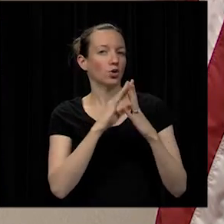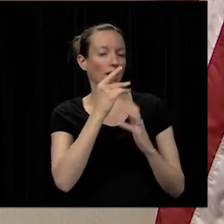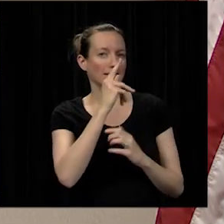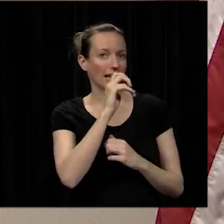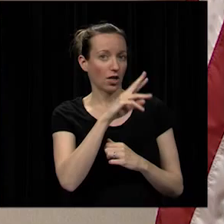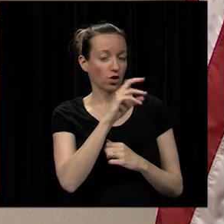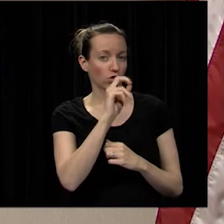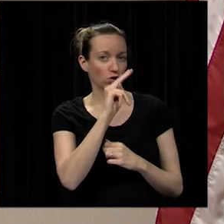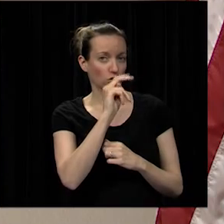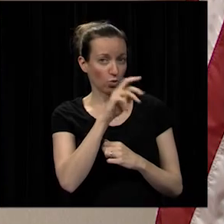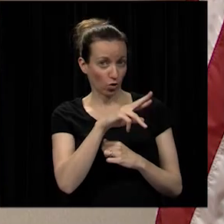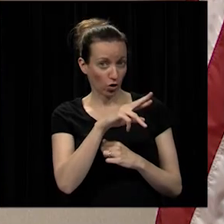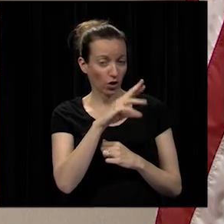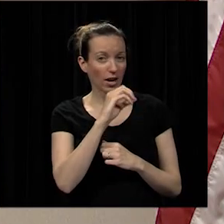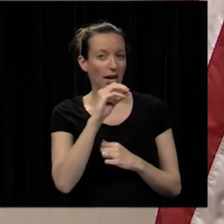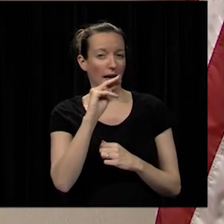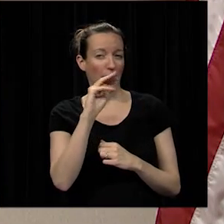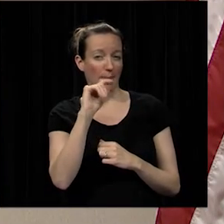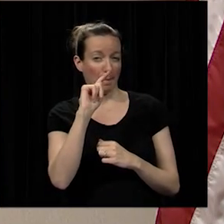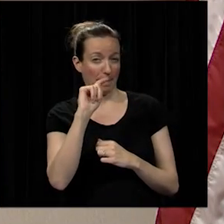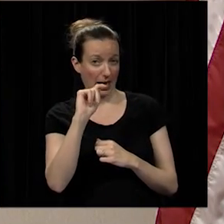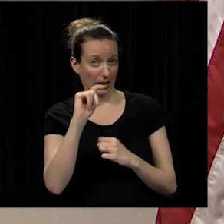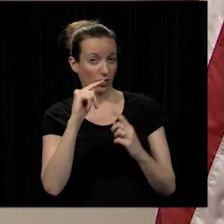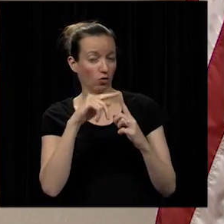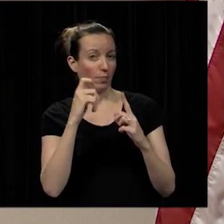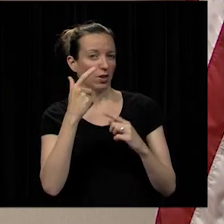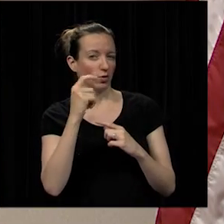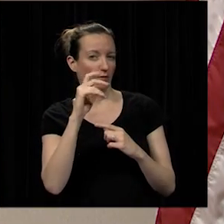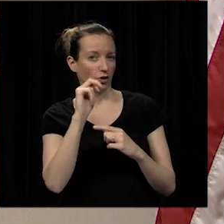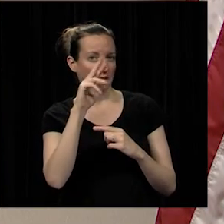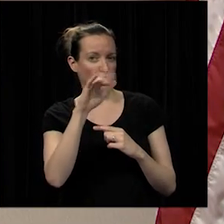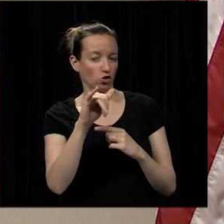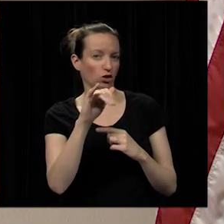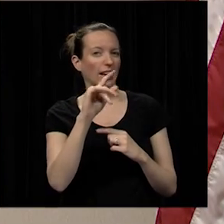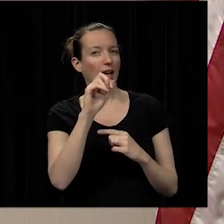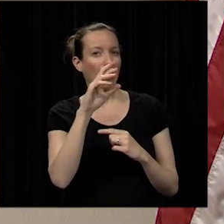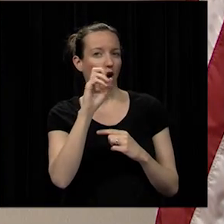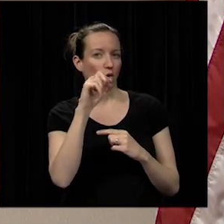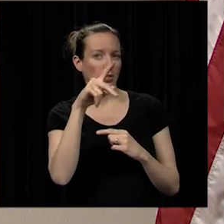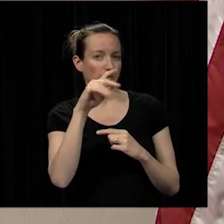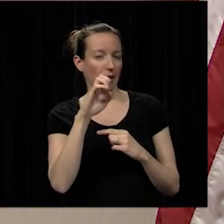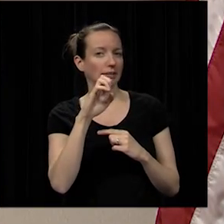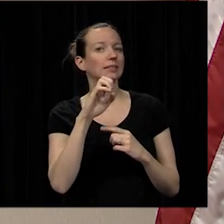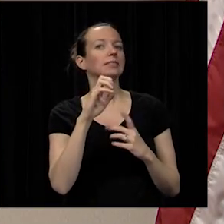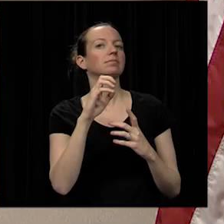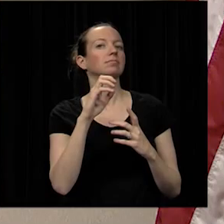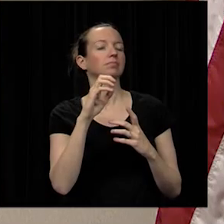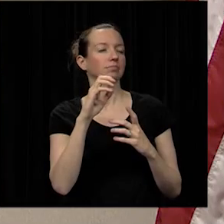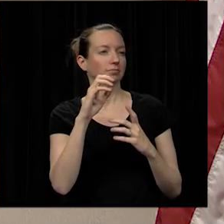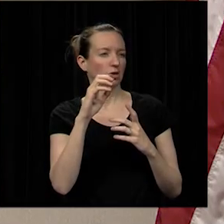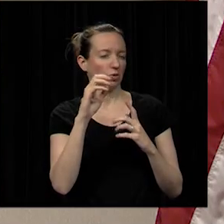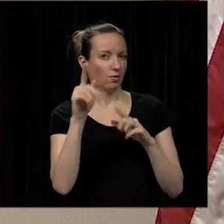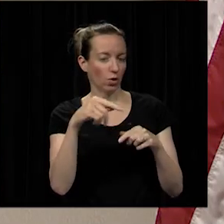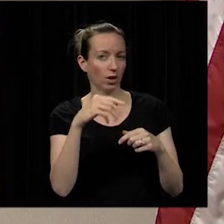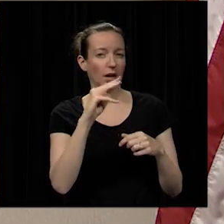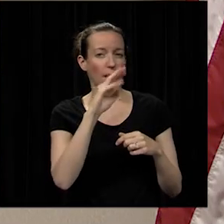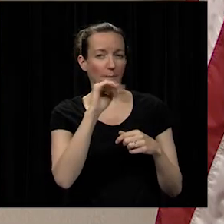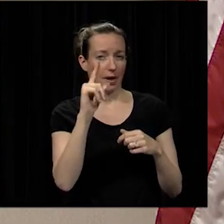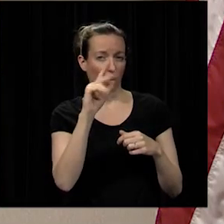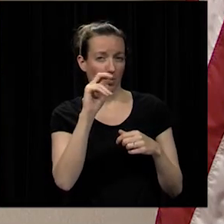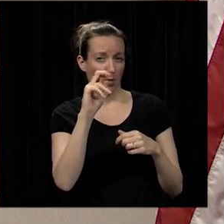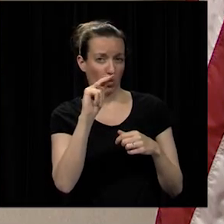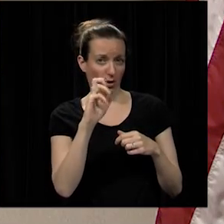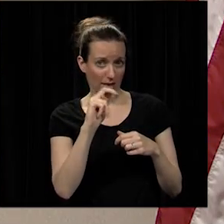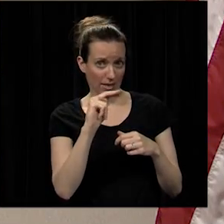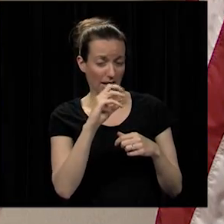matt petrie from the 21st century aerospace and engineering program to come forward for the recognition as well as the following michael boning and roger gobbles